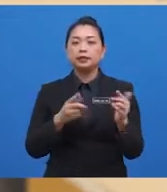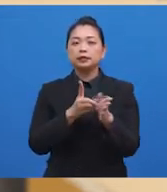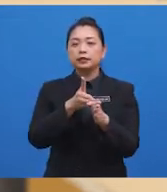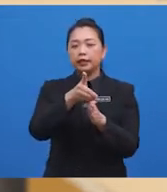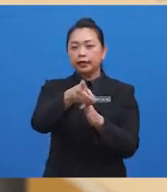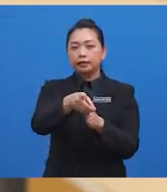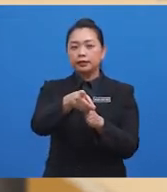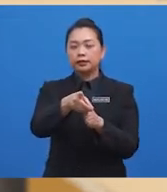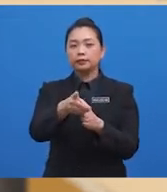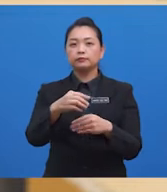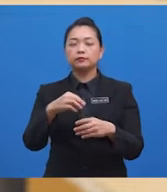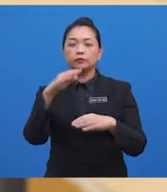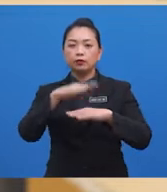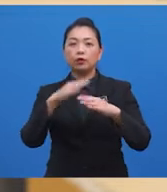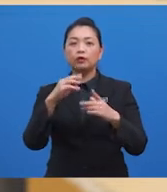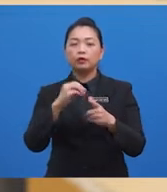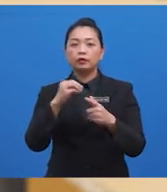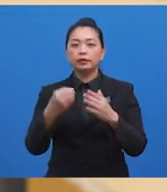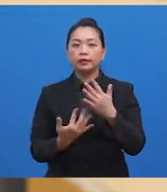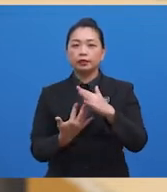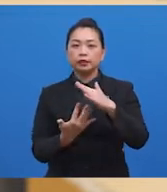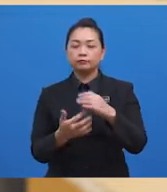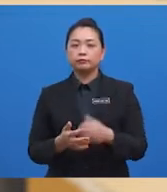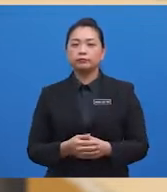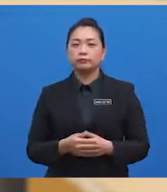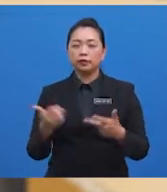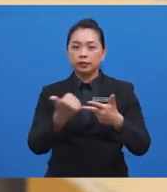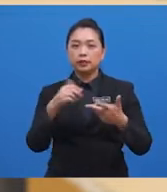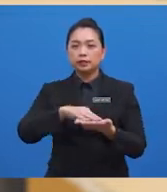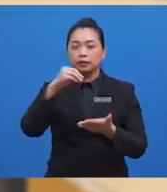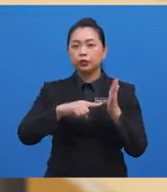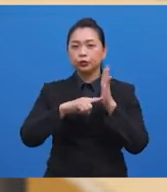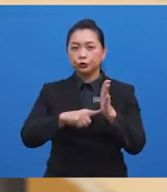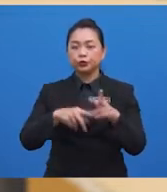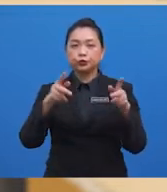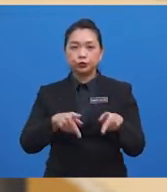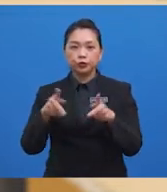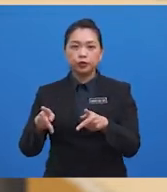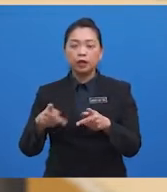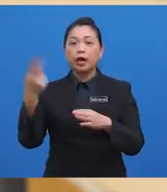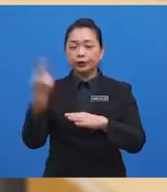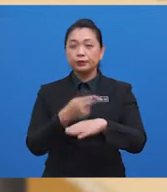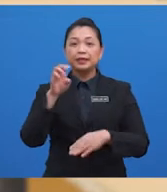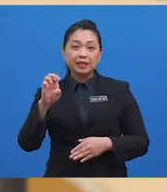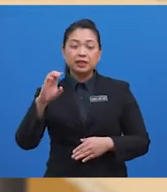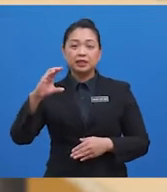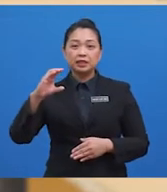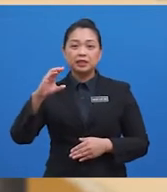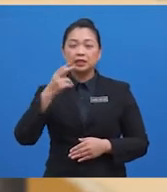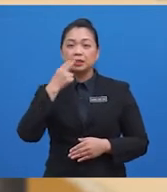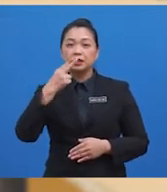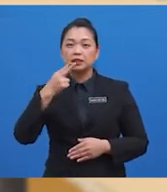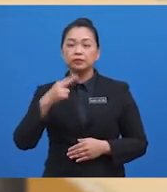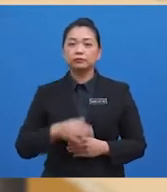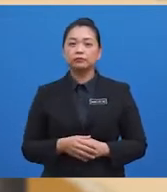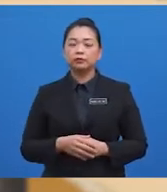heated atomizer coils. And three, a study showed that students who had used e-cigarettes, by the time